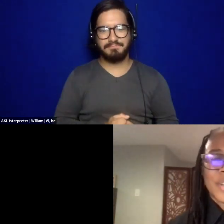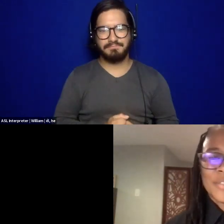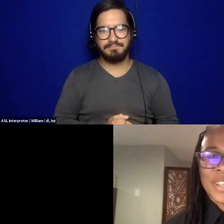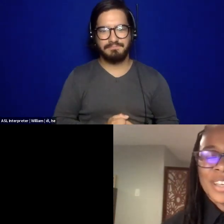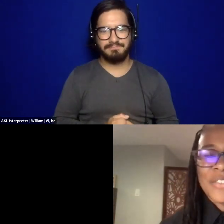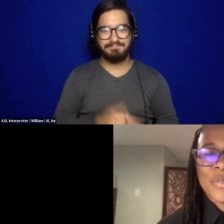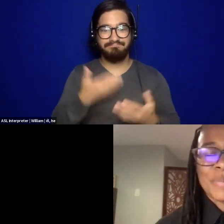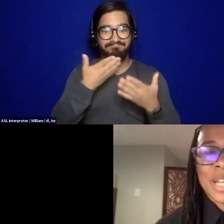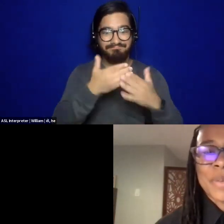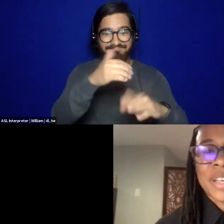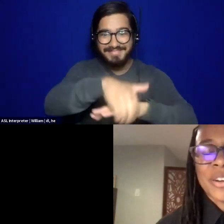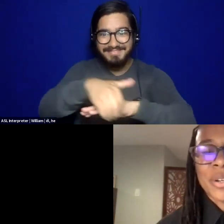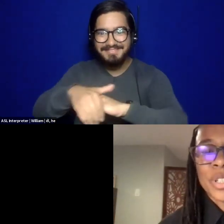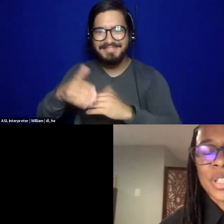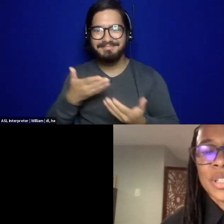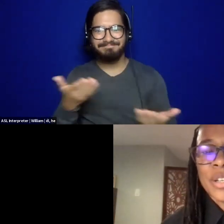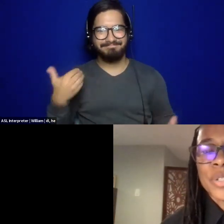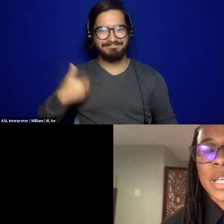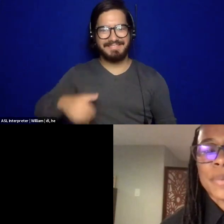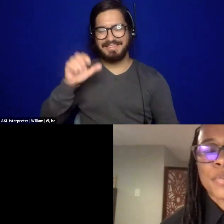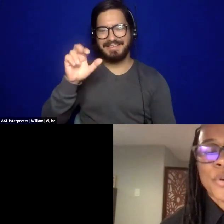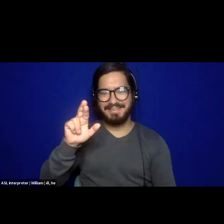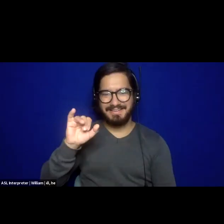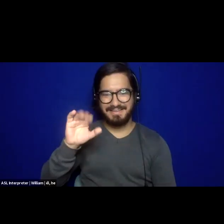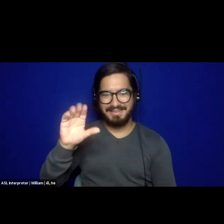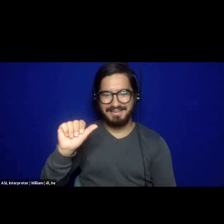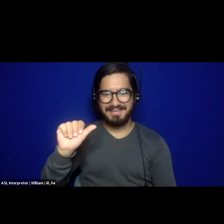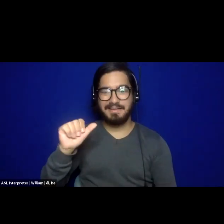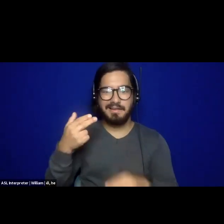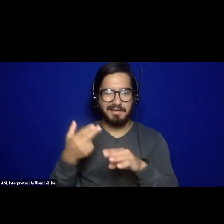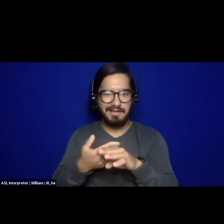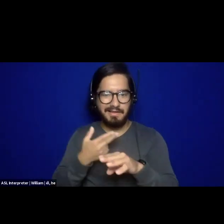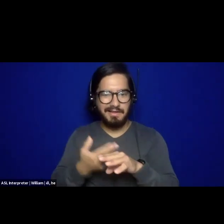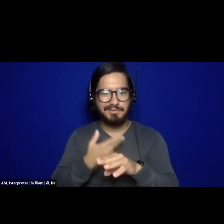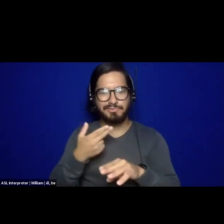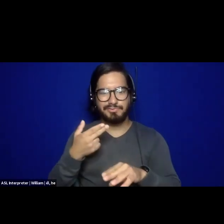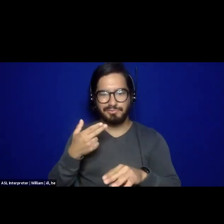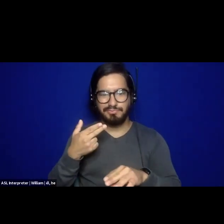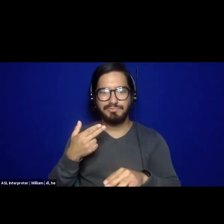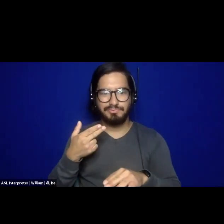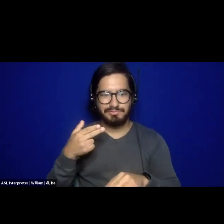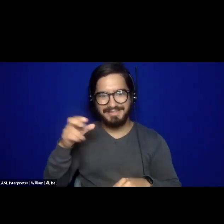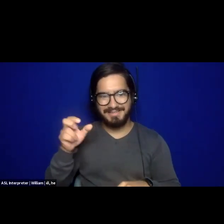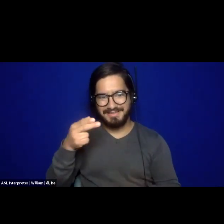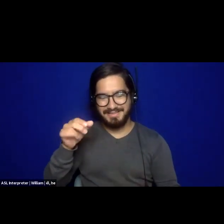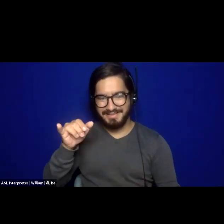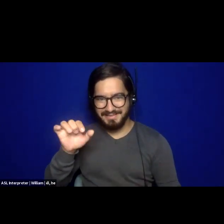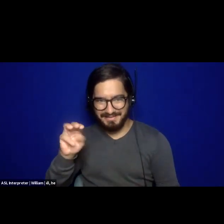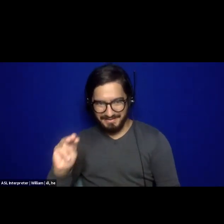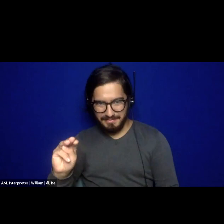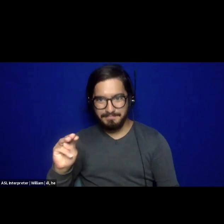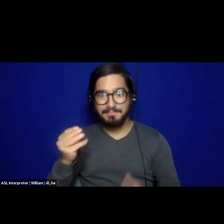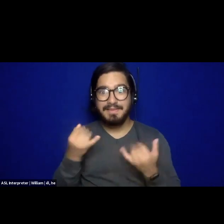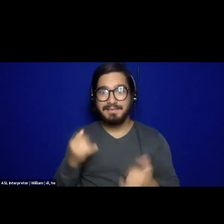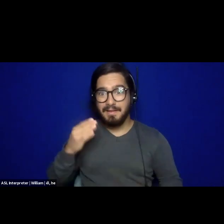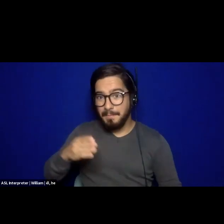Good evening, everyone. My name is Erica Woodland. I use he, him, his pronouns. I'm currently based in Baltimore, also known as the land of